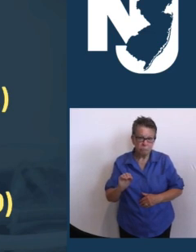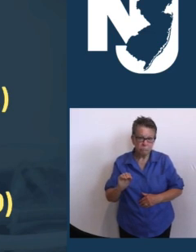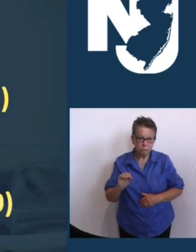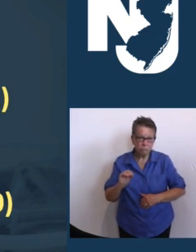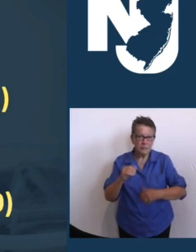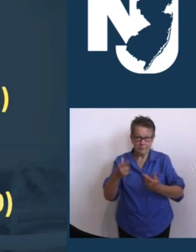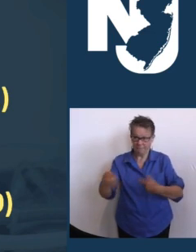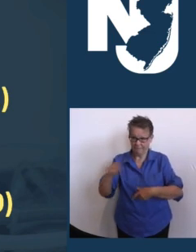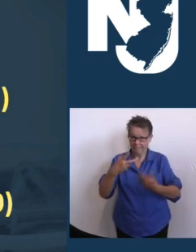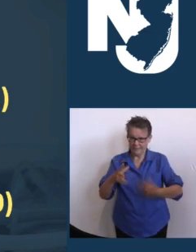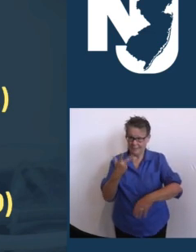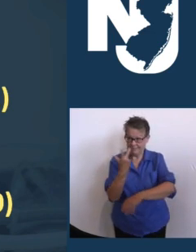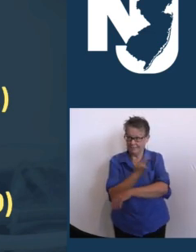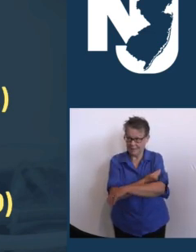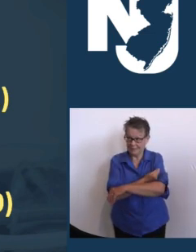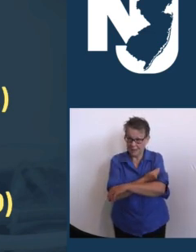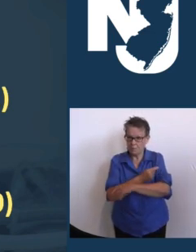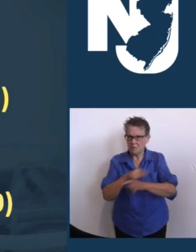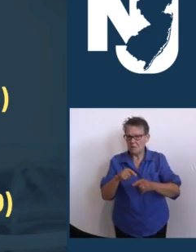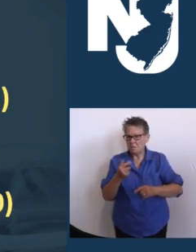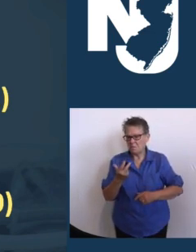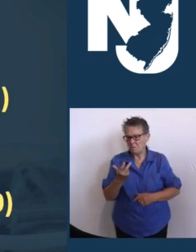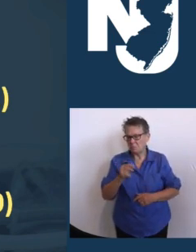and deaths, thank God, were zero.